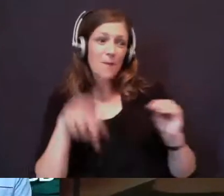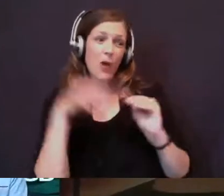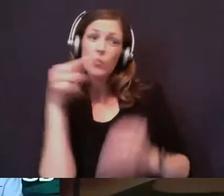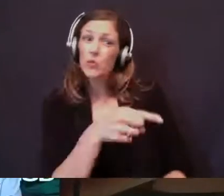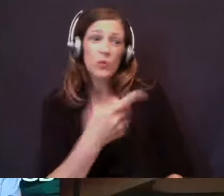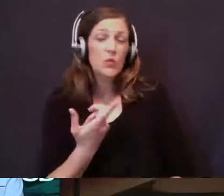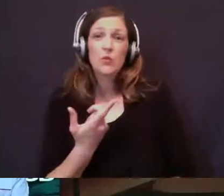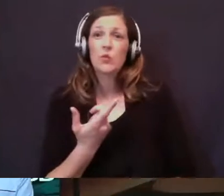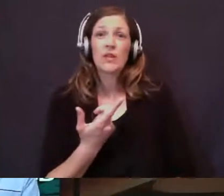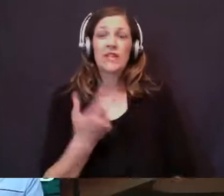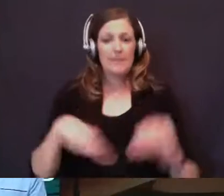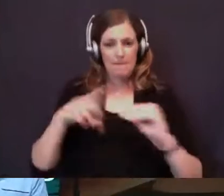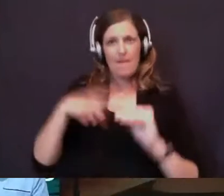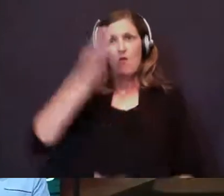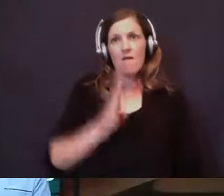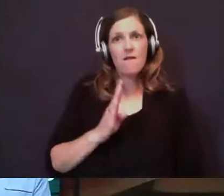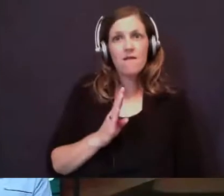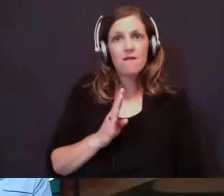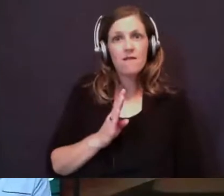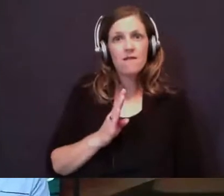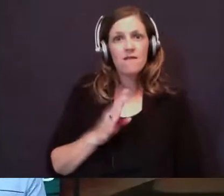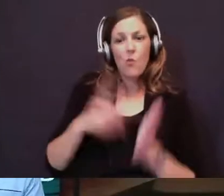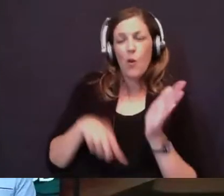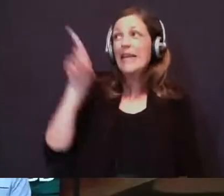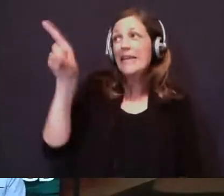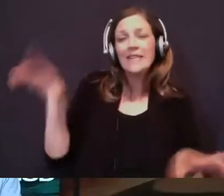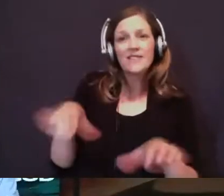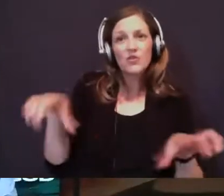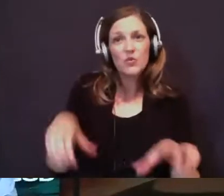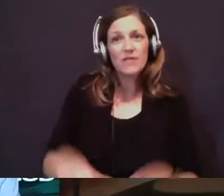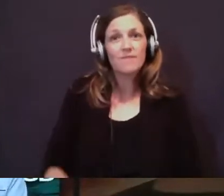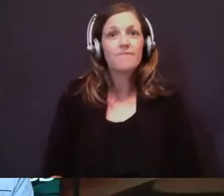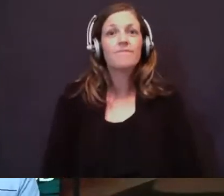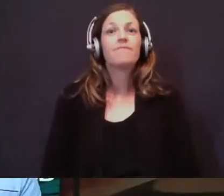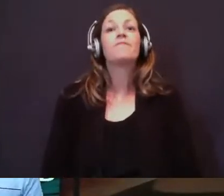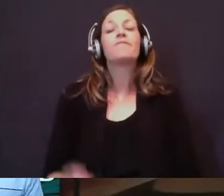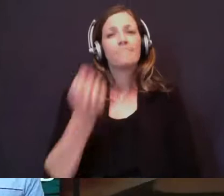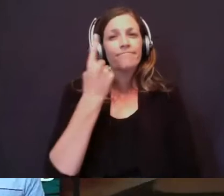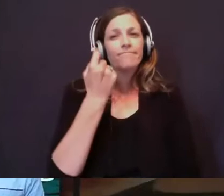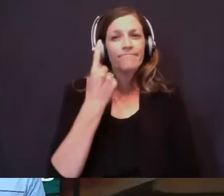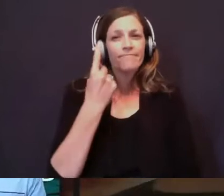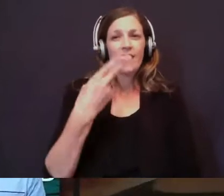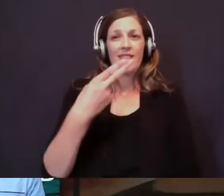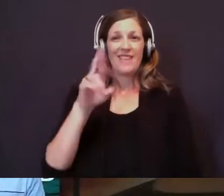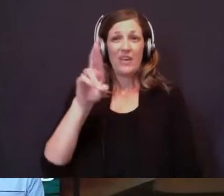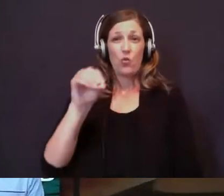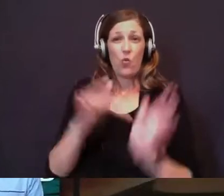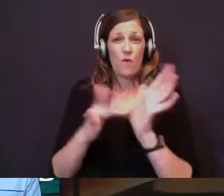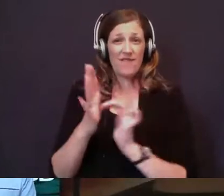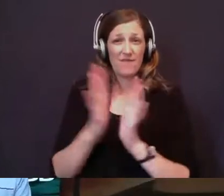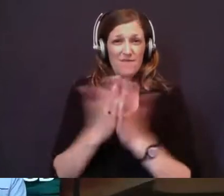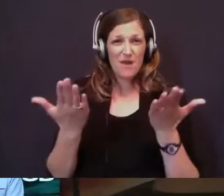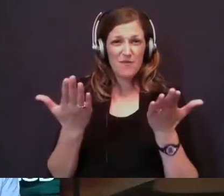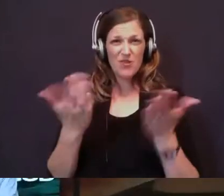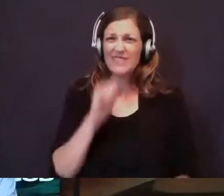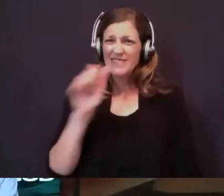This is about God and what God is doing. You see, the hero of the Bible is not